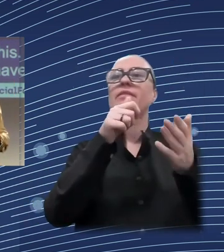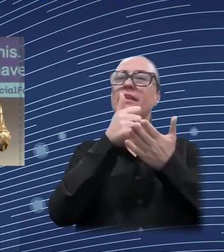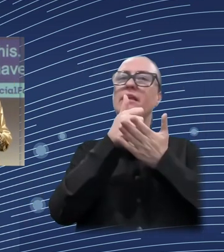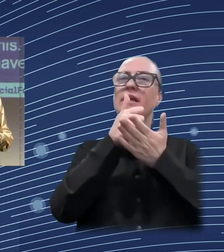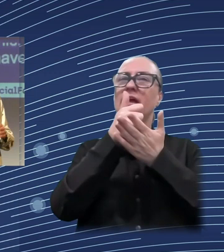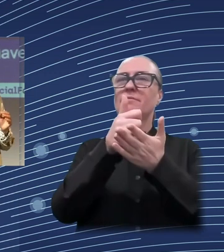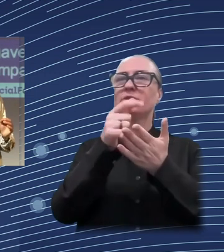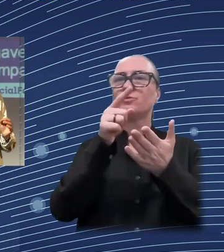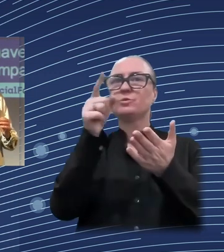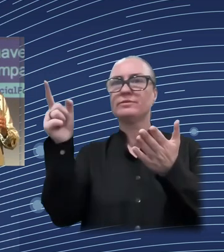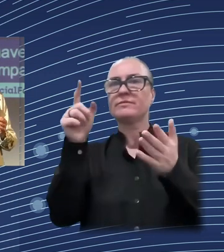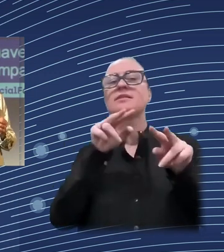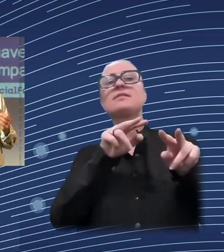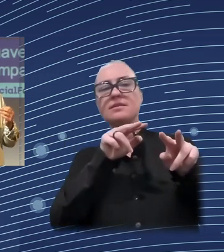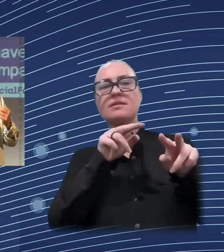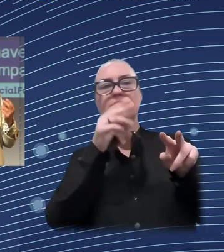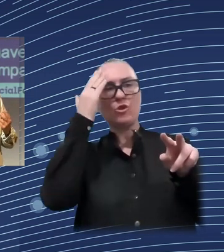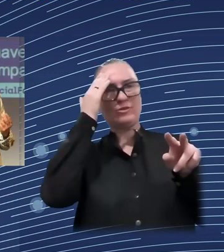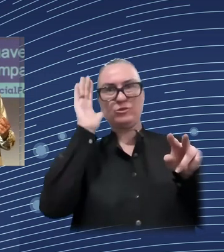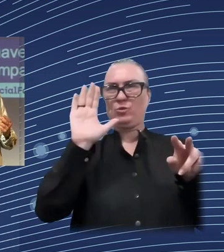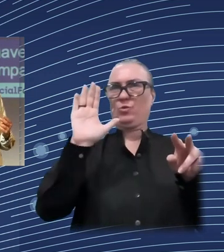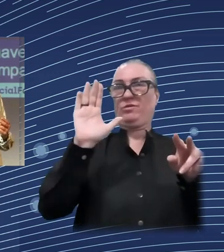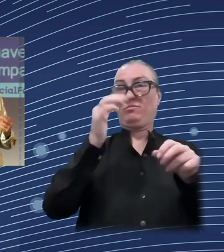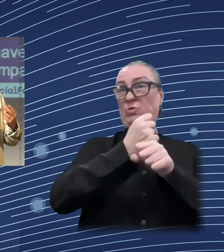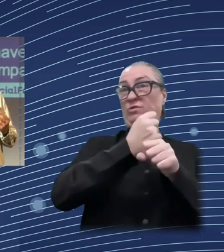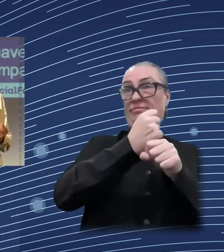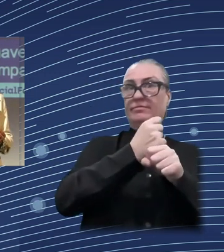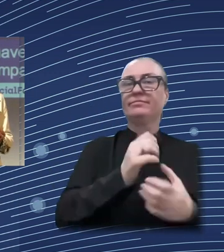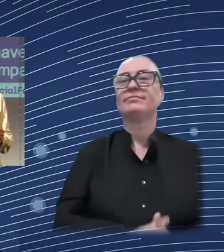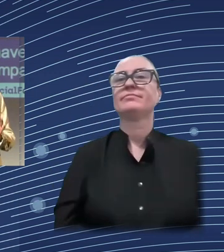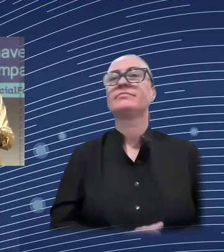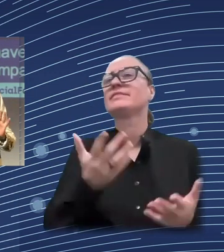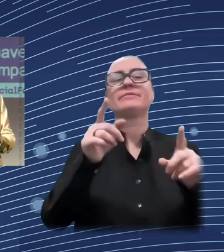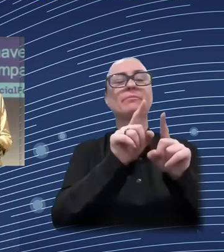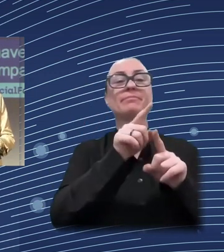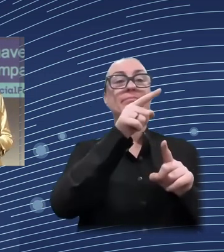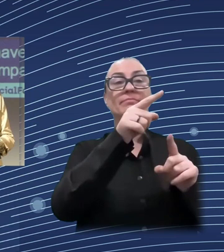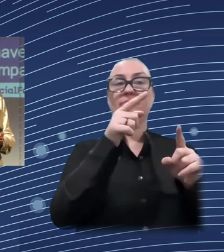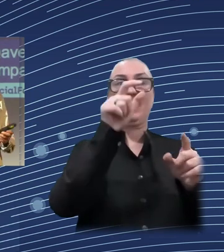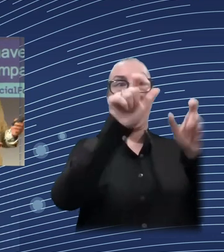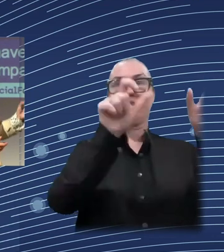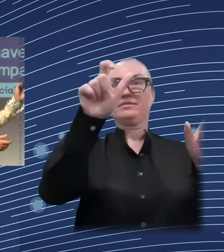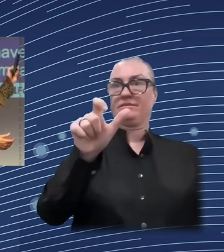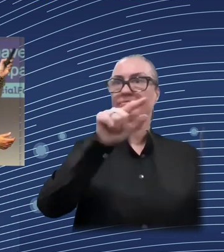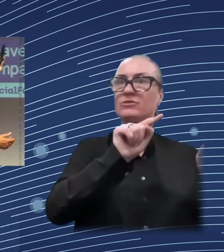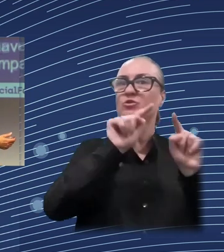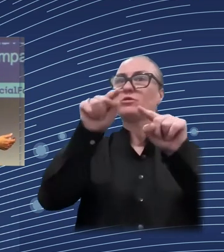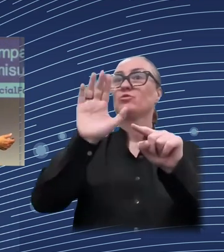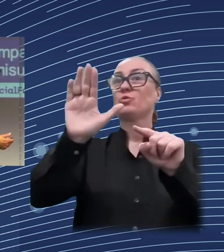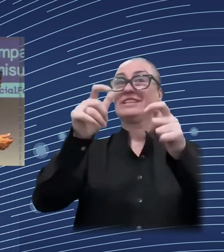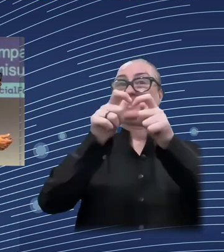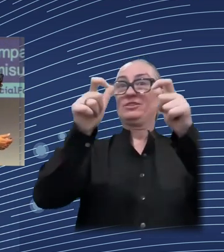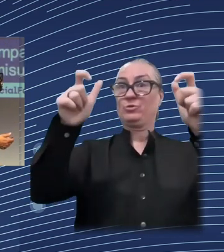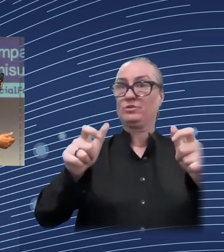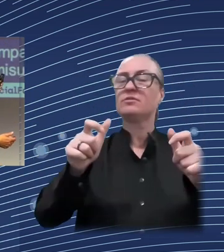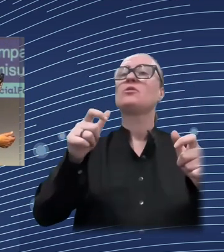a very particular thing. And I think that the term has been misused and that's what I'm going to try to explain today. don't. Okay.